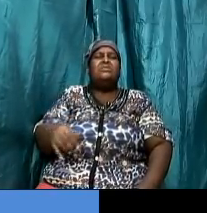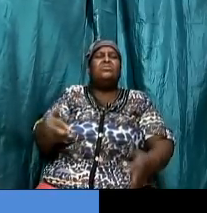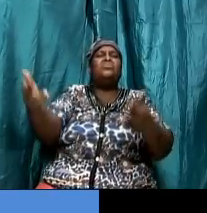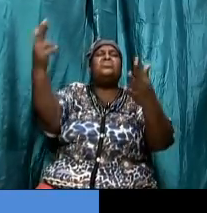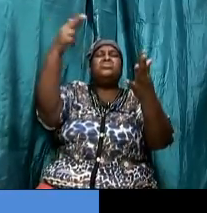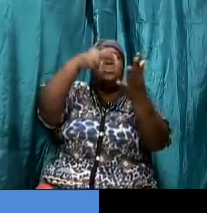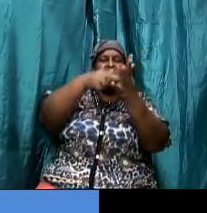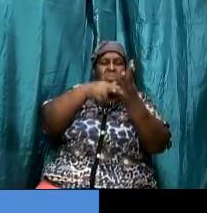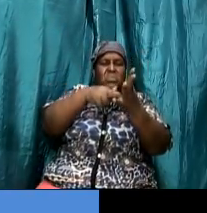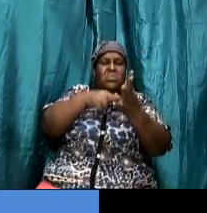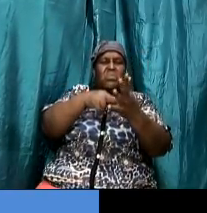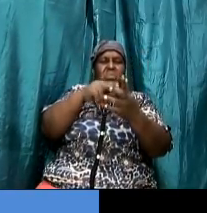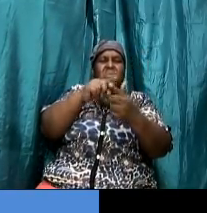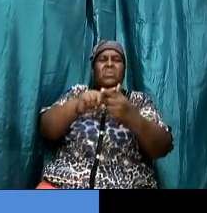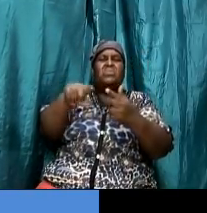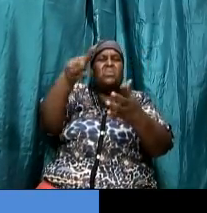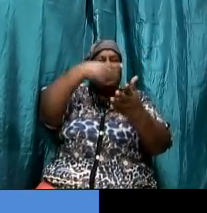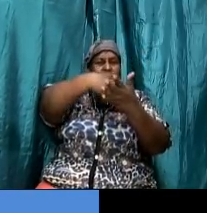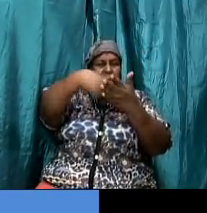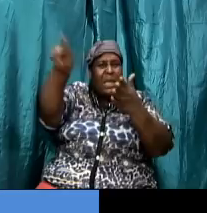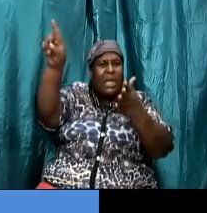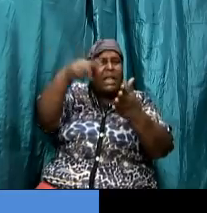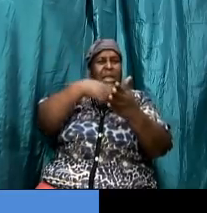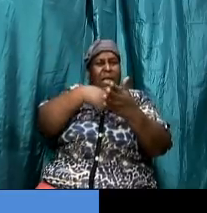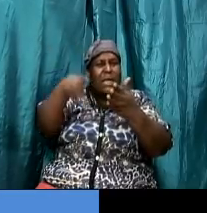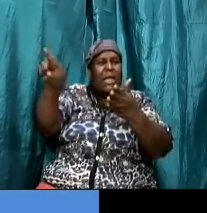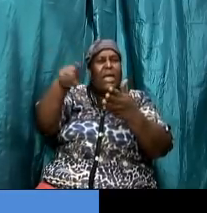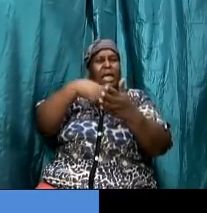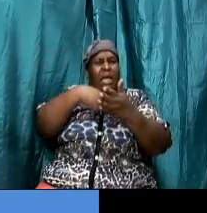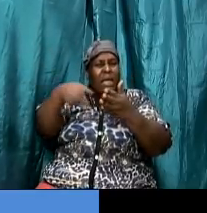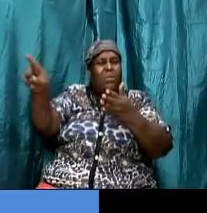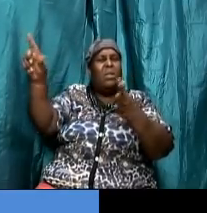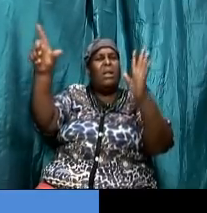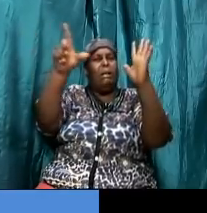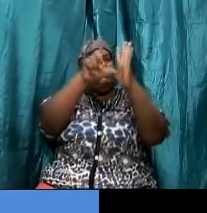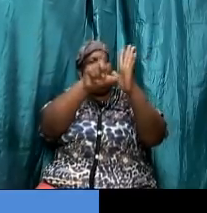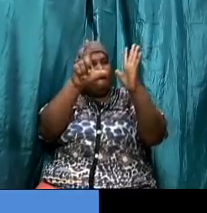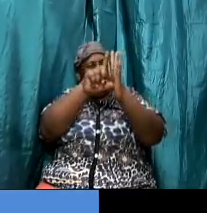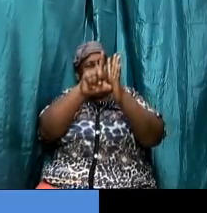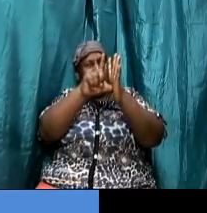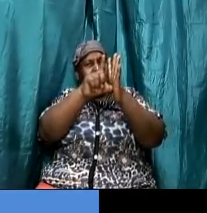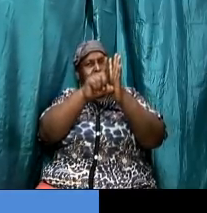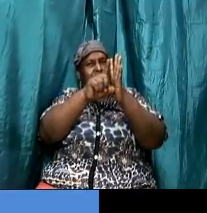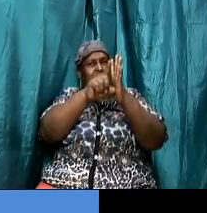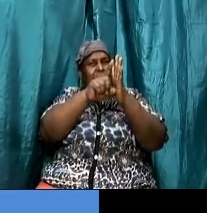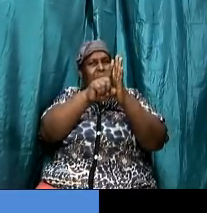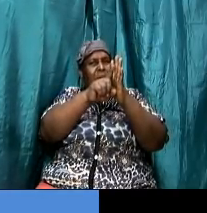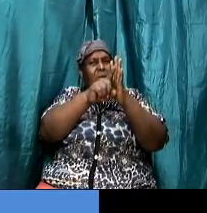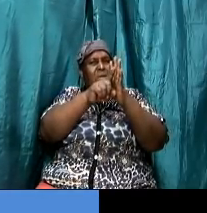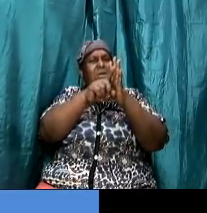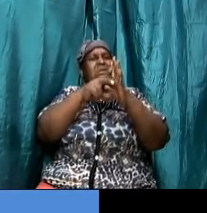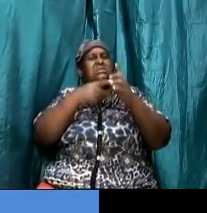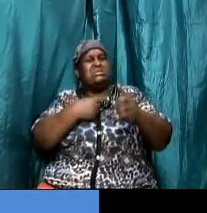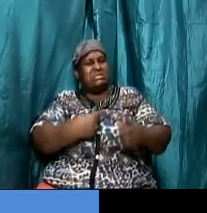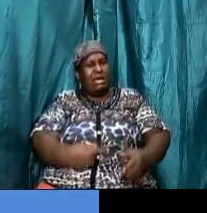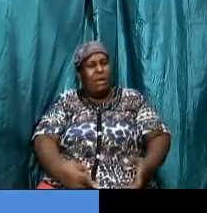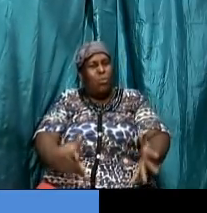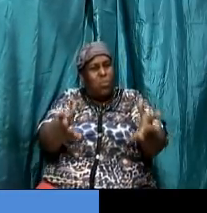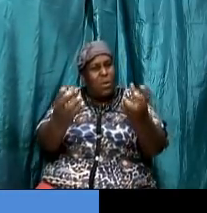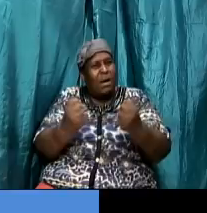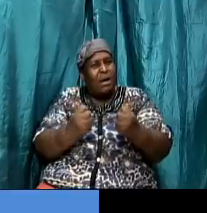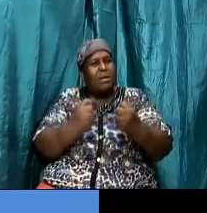to the weekly and beggarly elements where until you desire again to be in